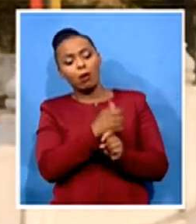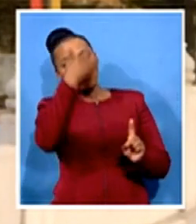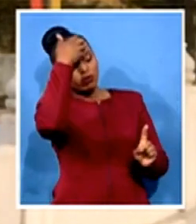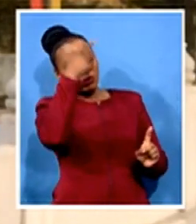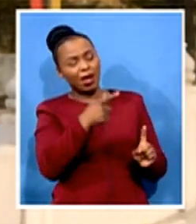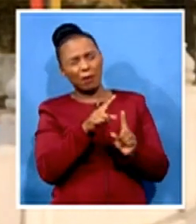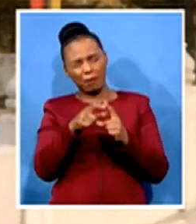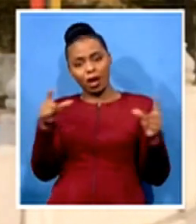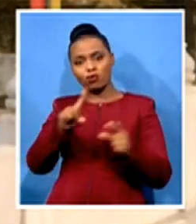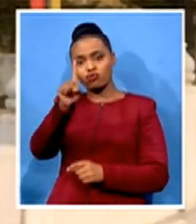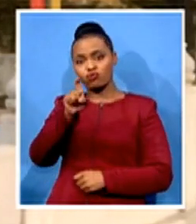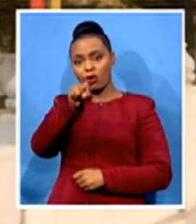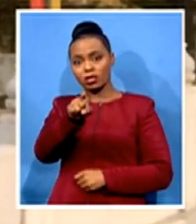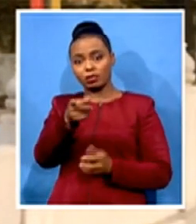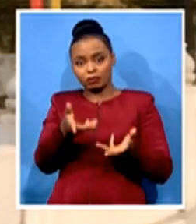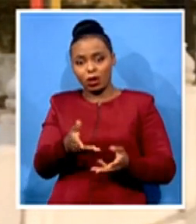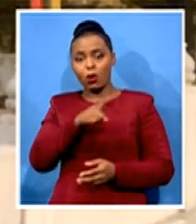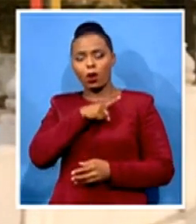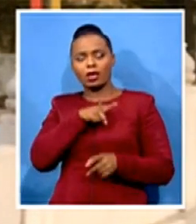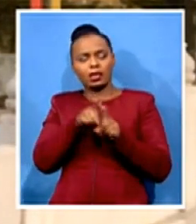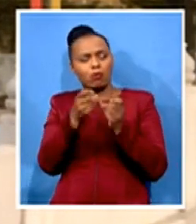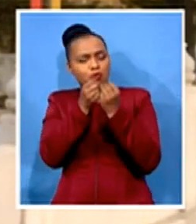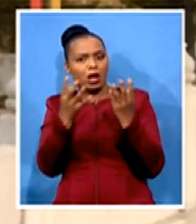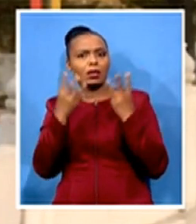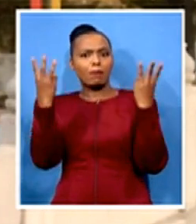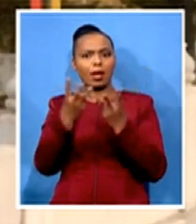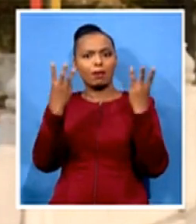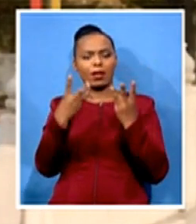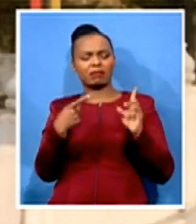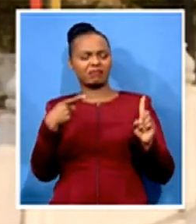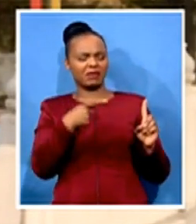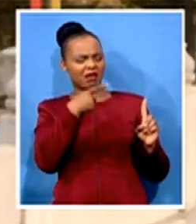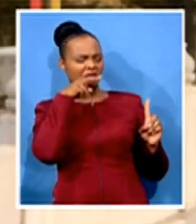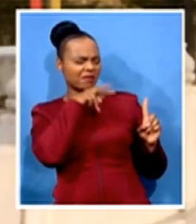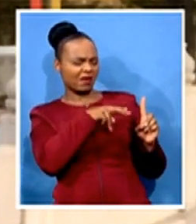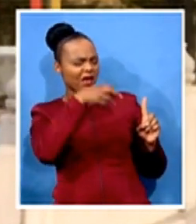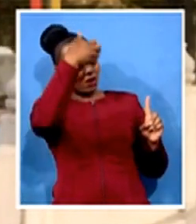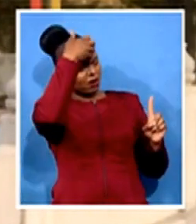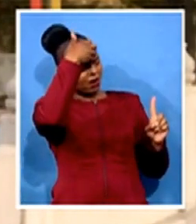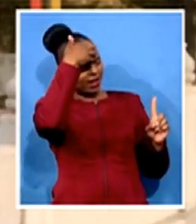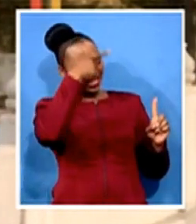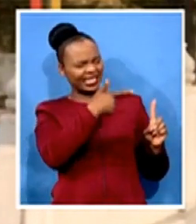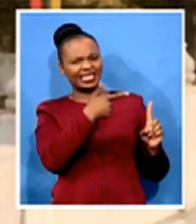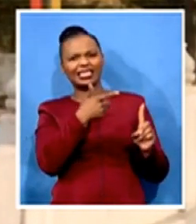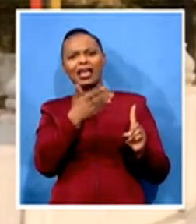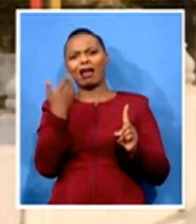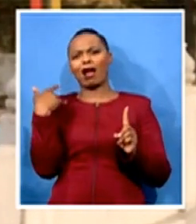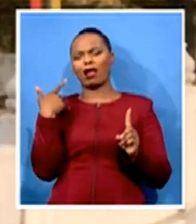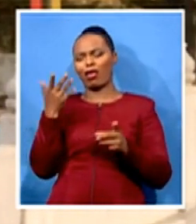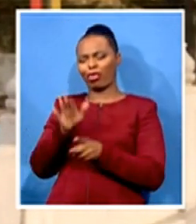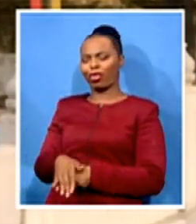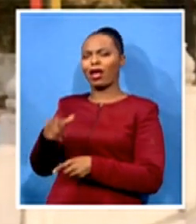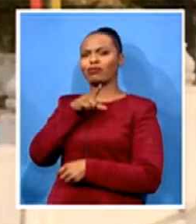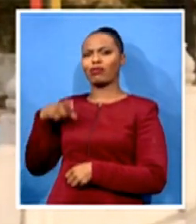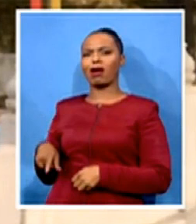have also noted that Donald Trump has been quite hard on China in many ways. And some people would arguably say that he has exposed